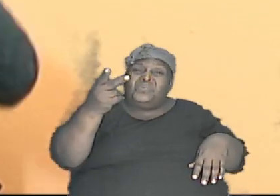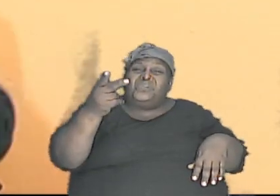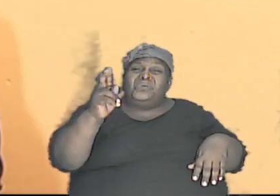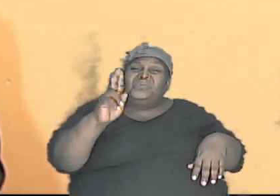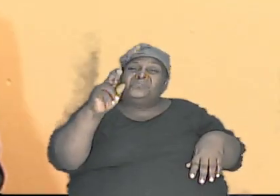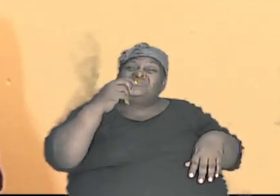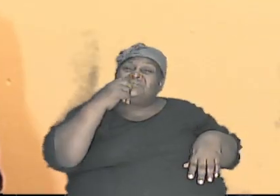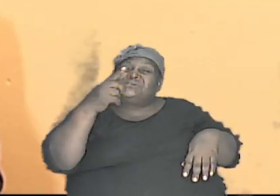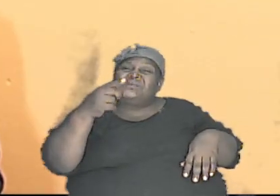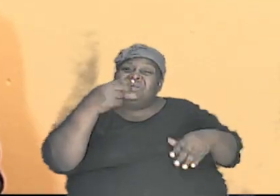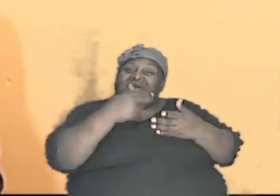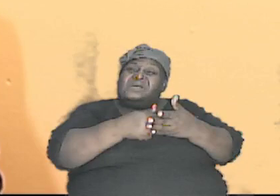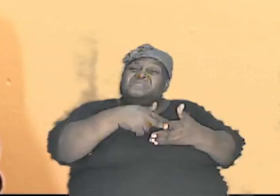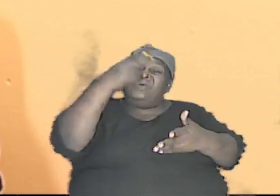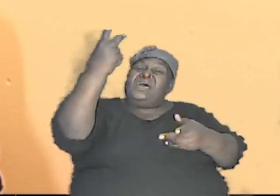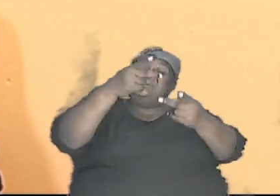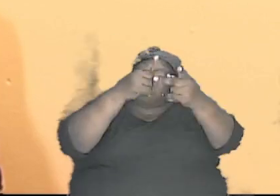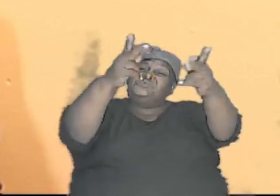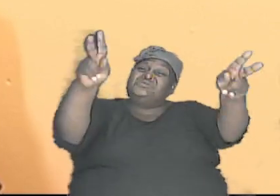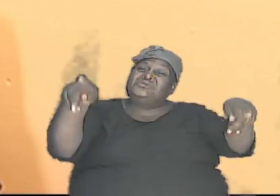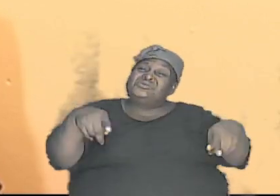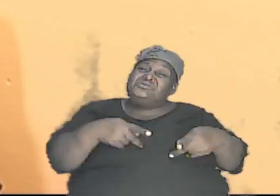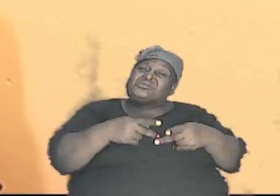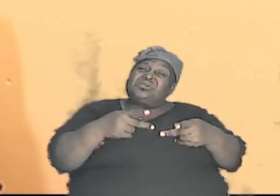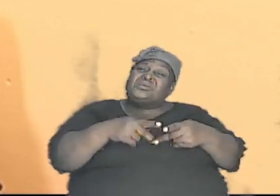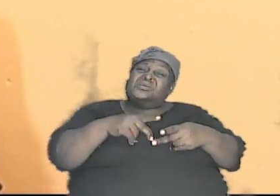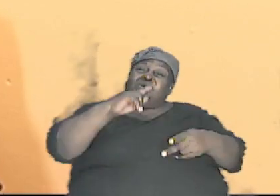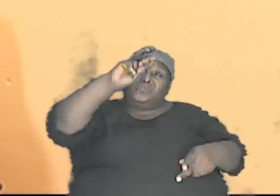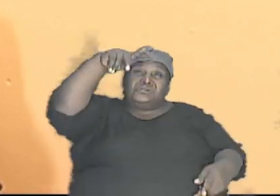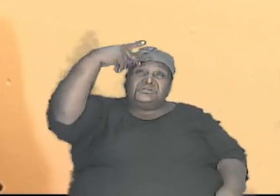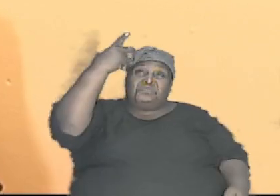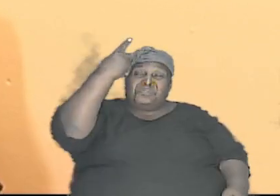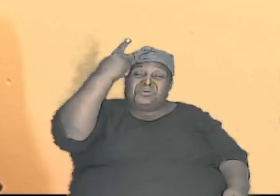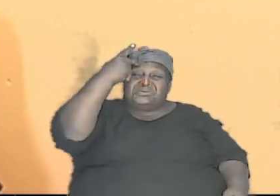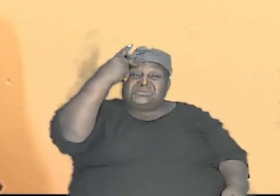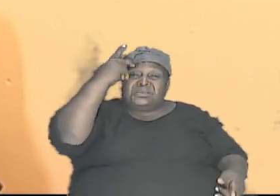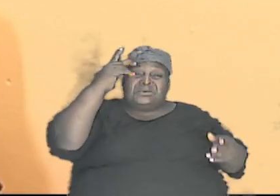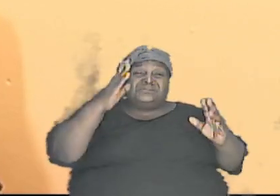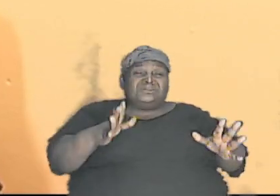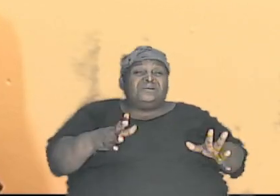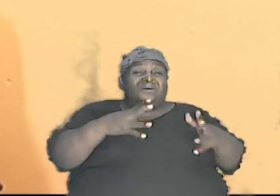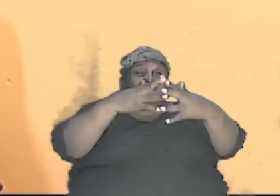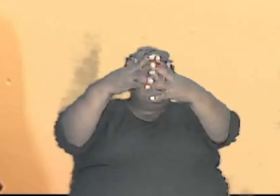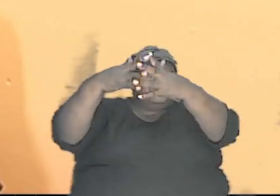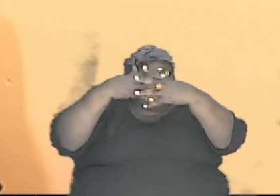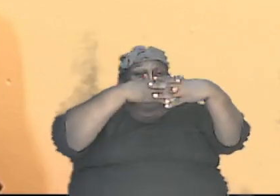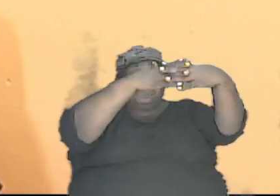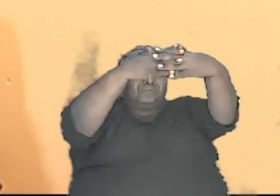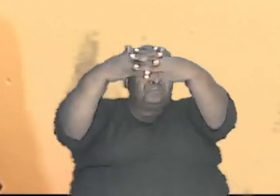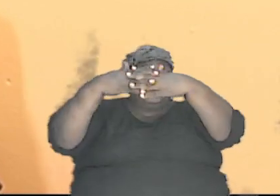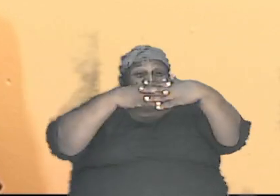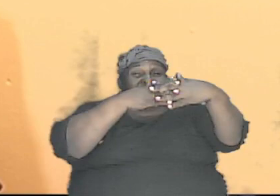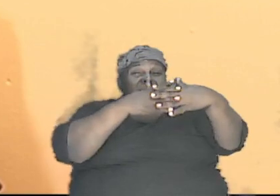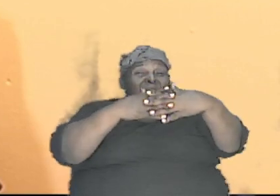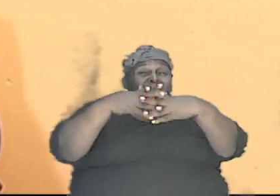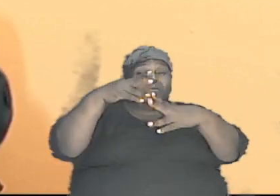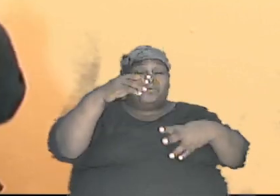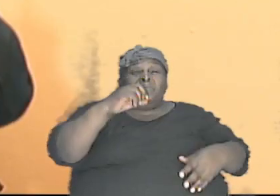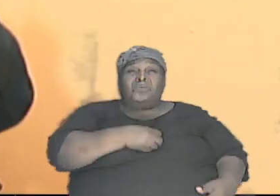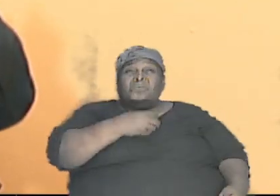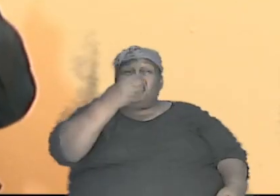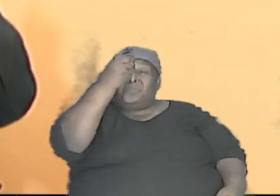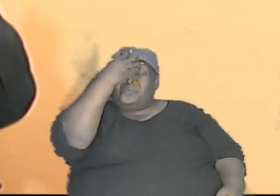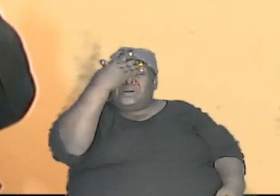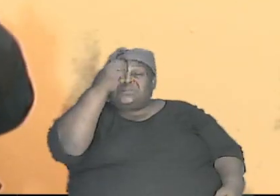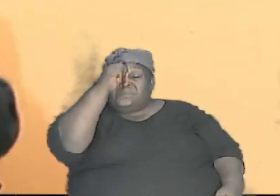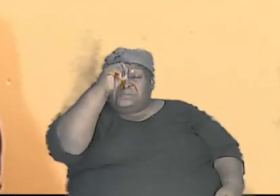highest position in this world was the presidency of the United States of America but white men have sat